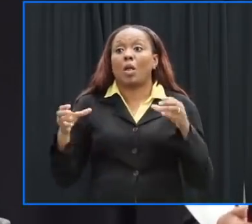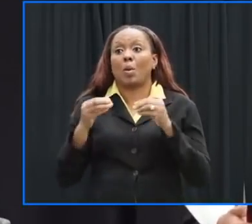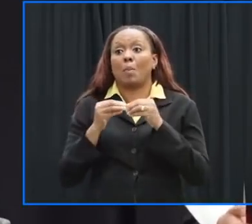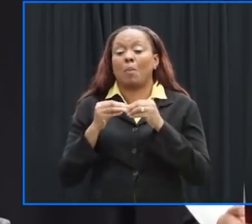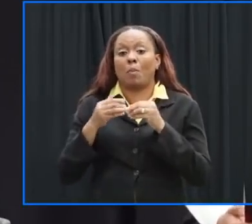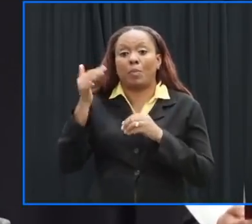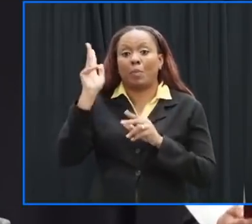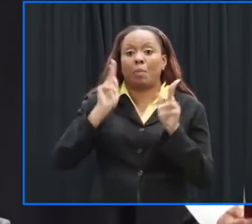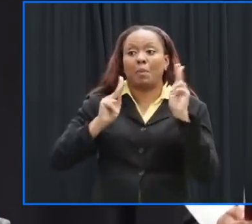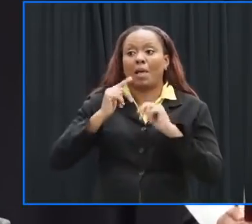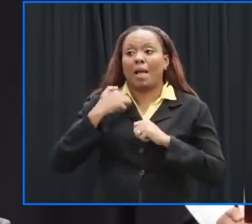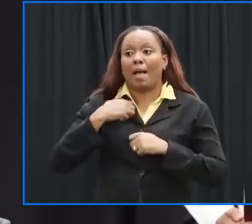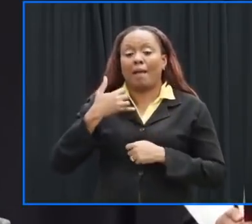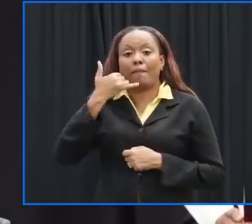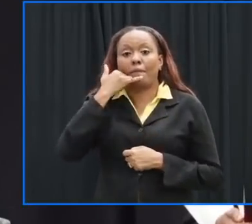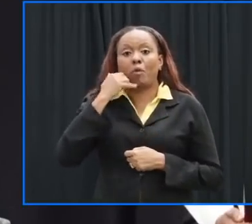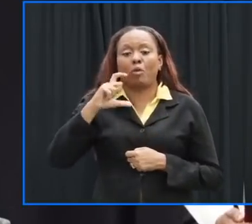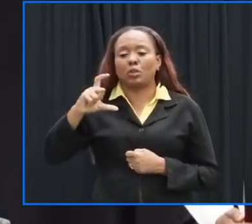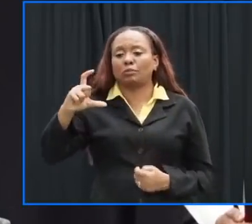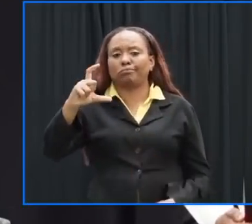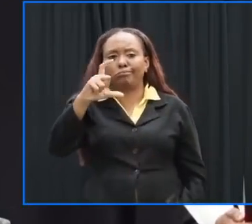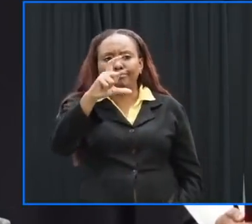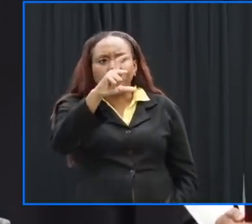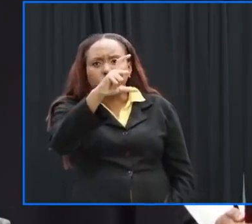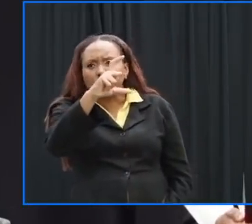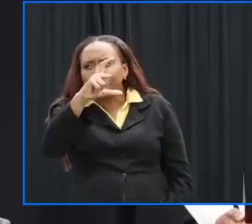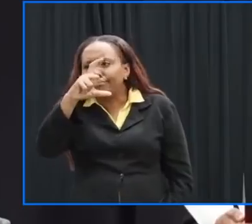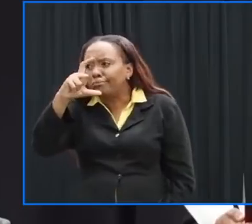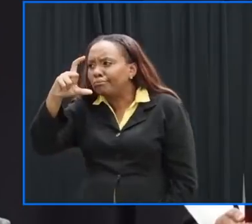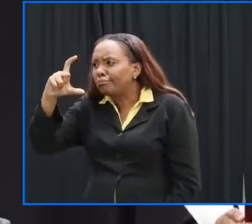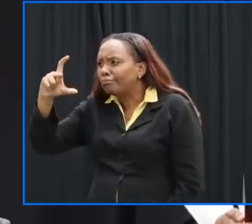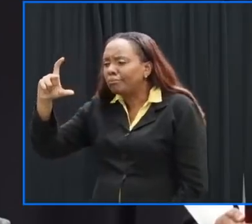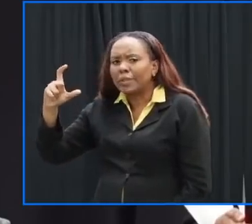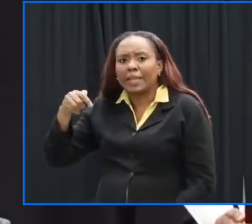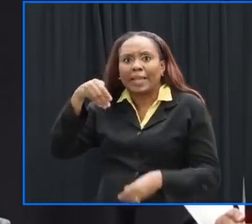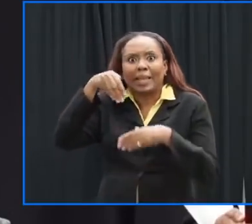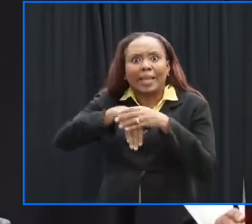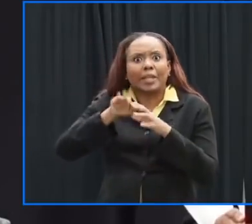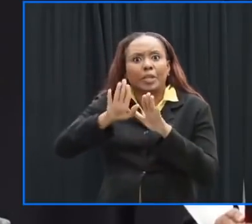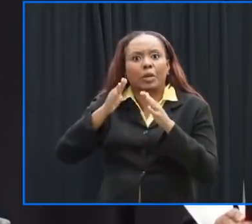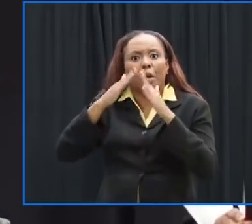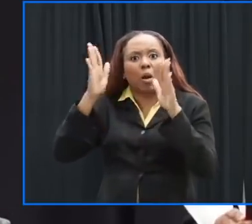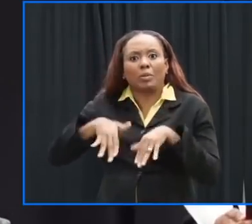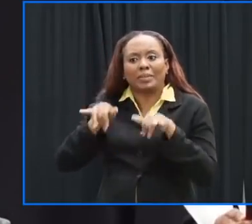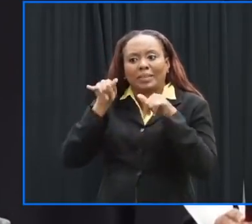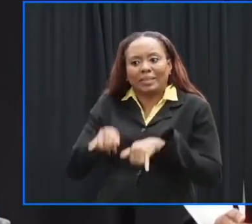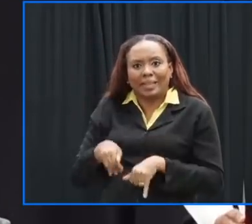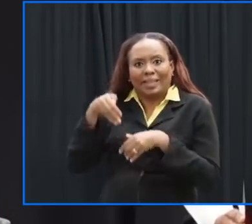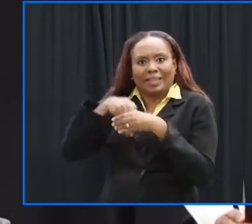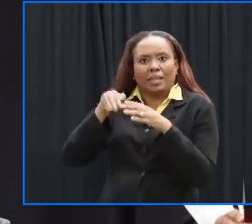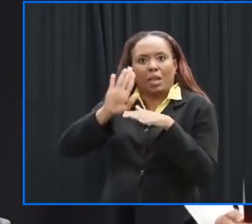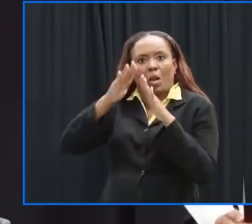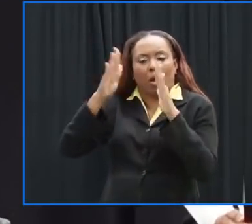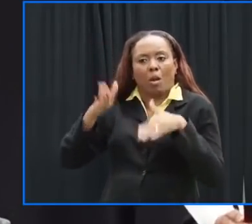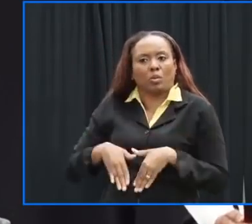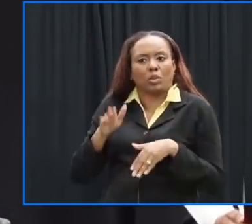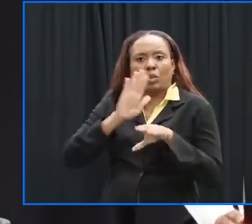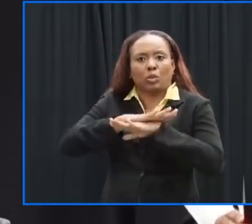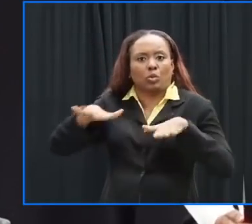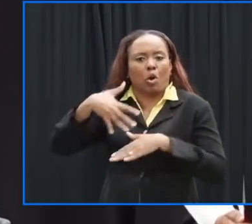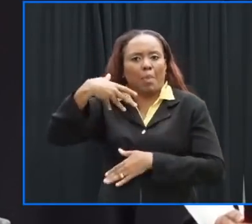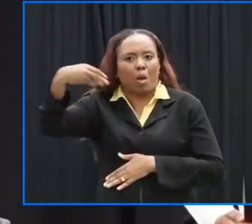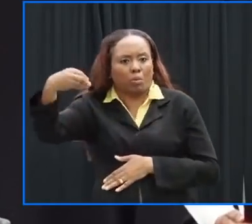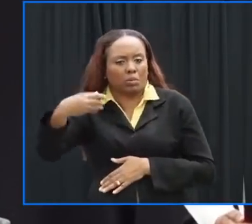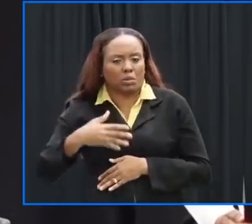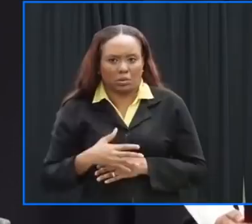the windows taking shots as happened with the freak storm the other day but stay in your house please for those